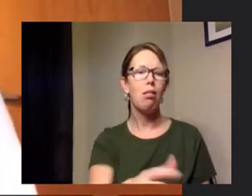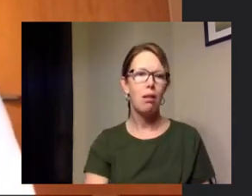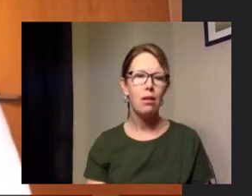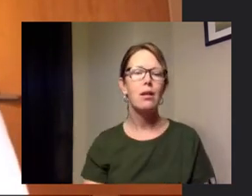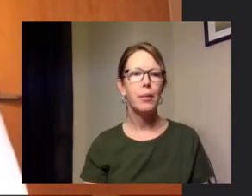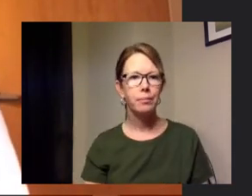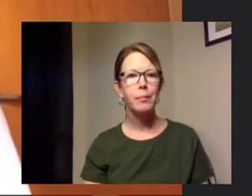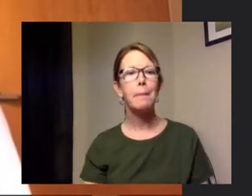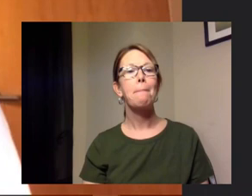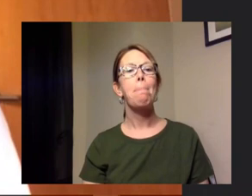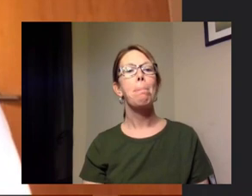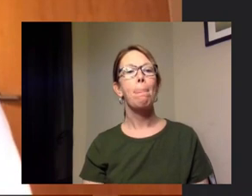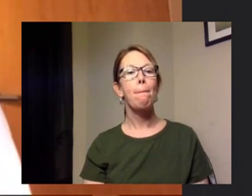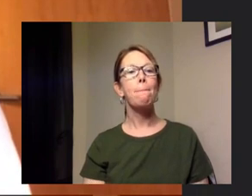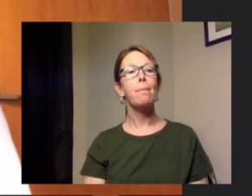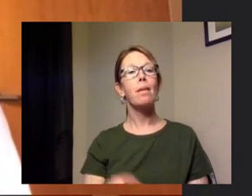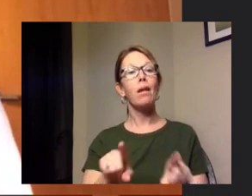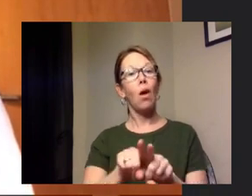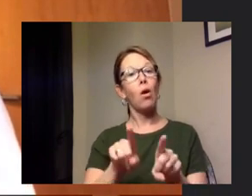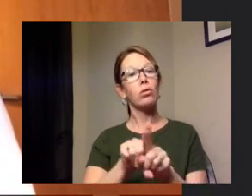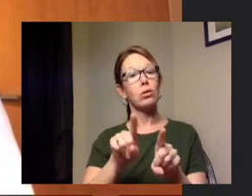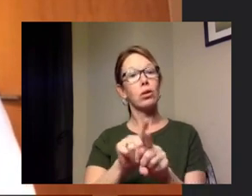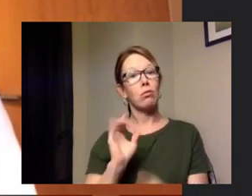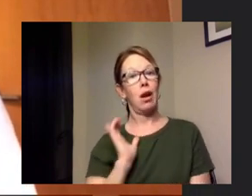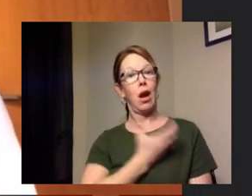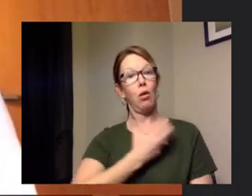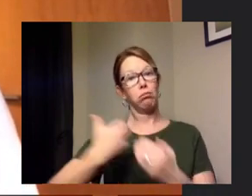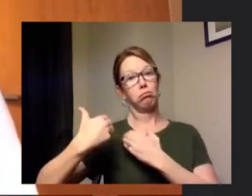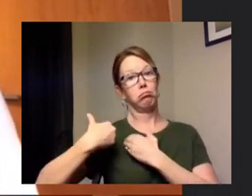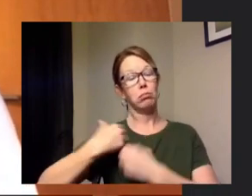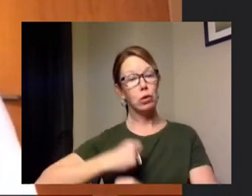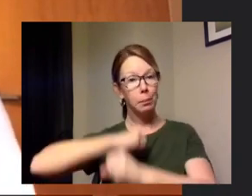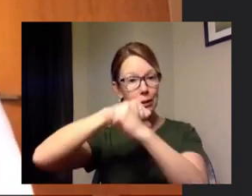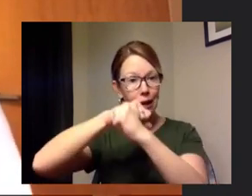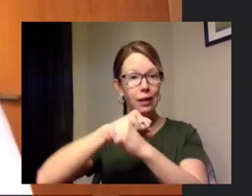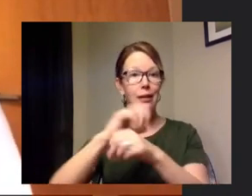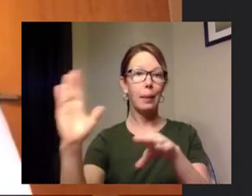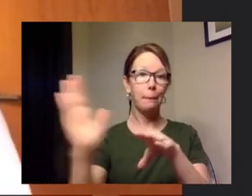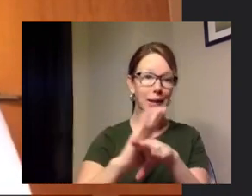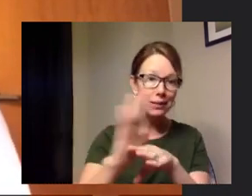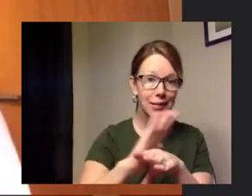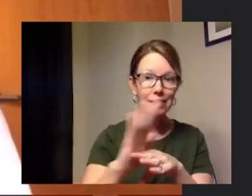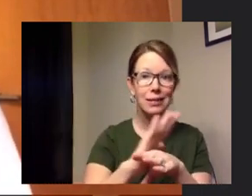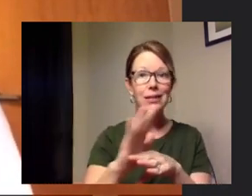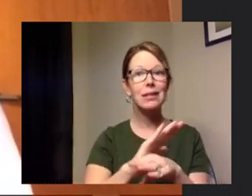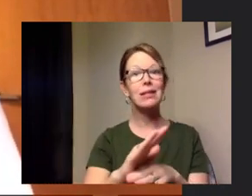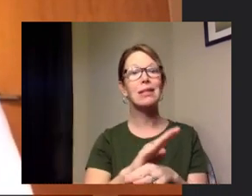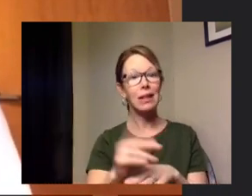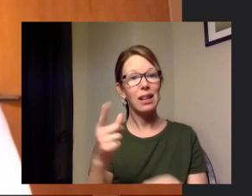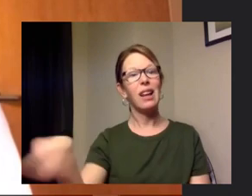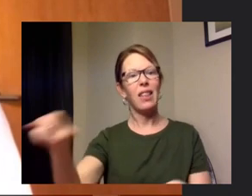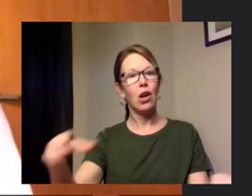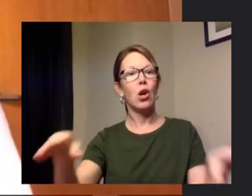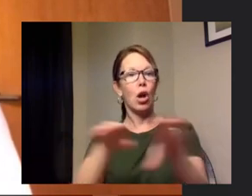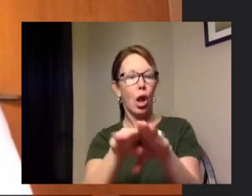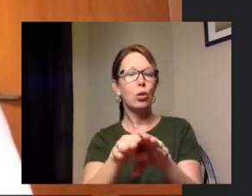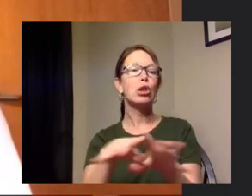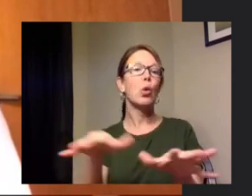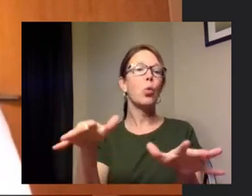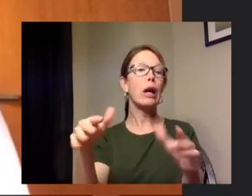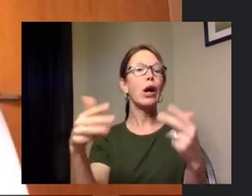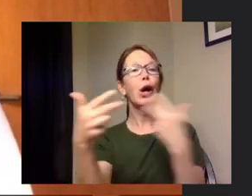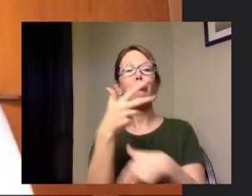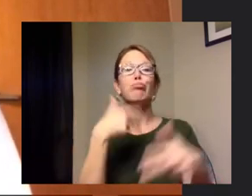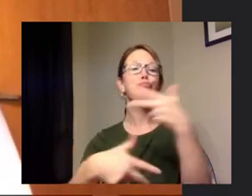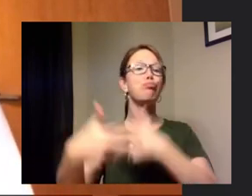also have the obligation to protect our um our businesses in town that are closed so we're we're around and